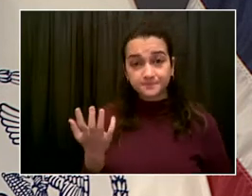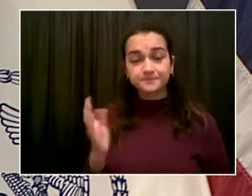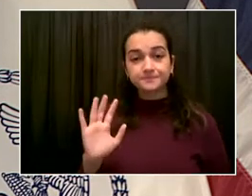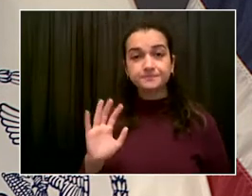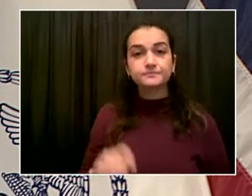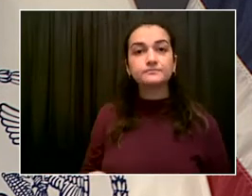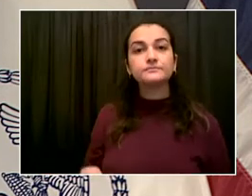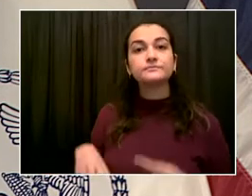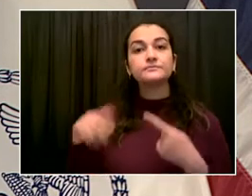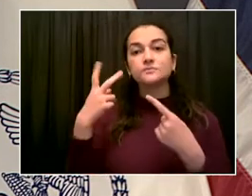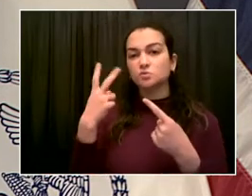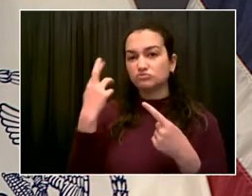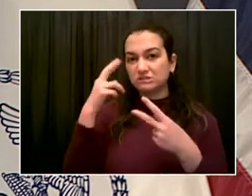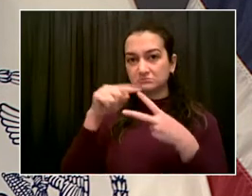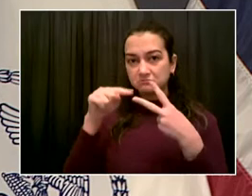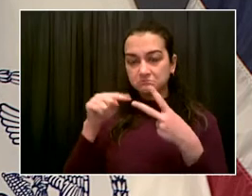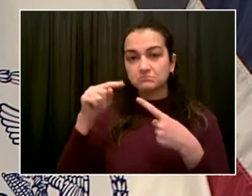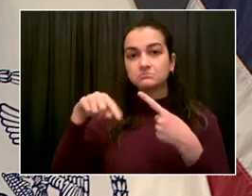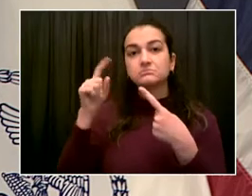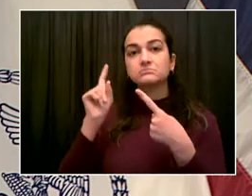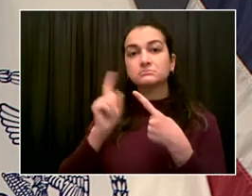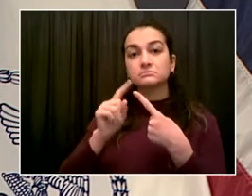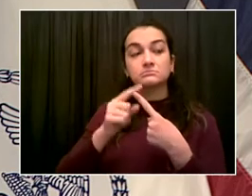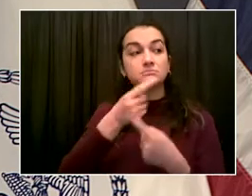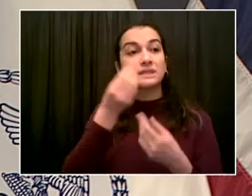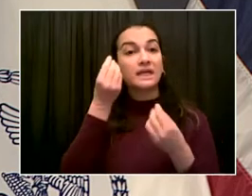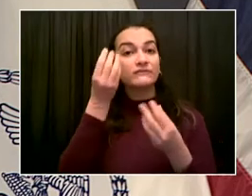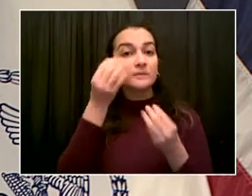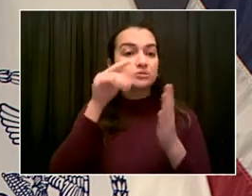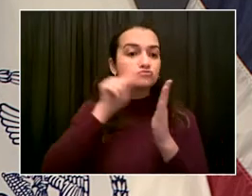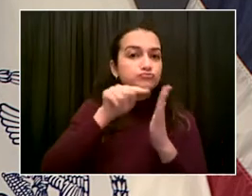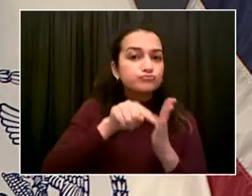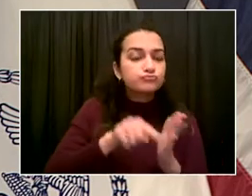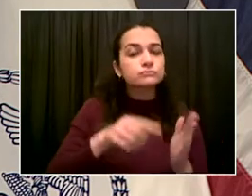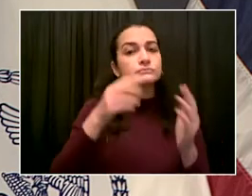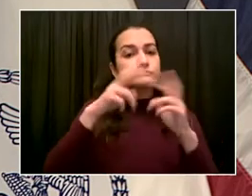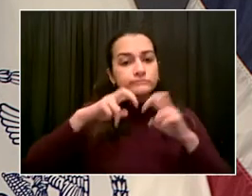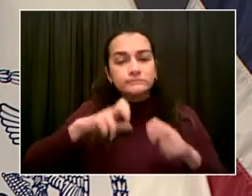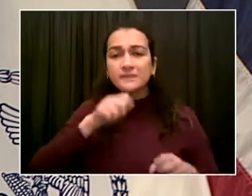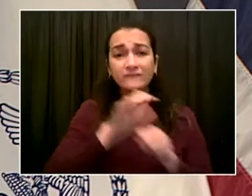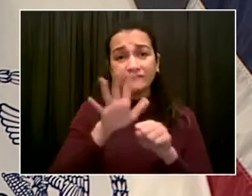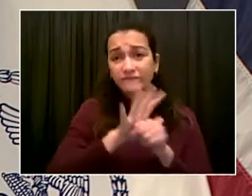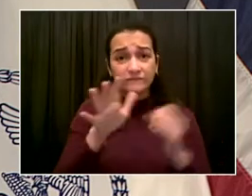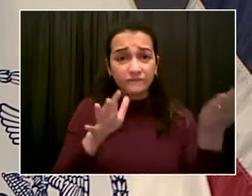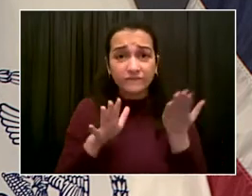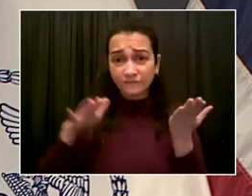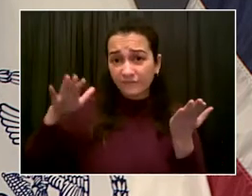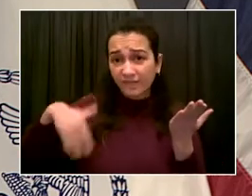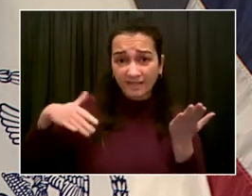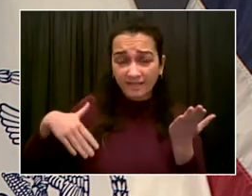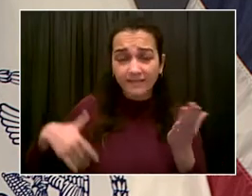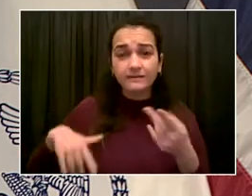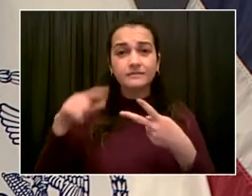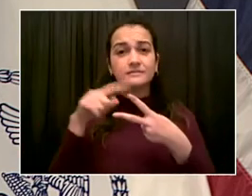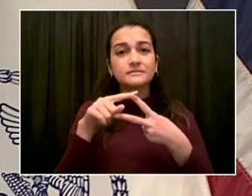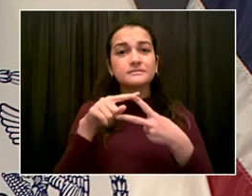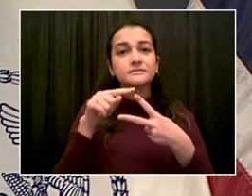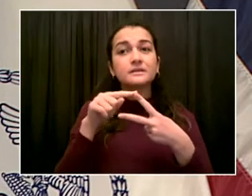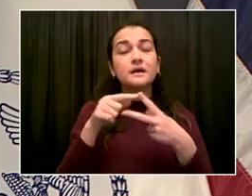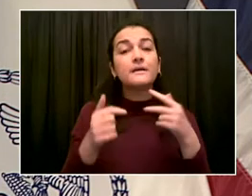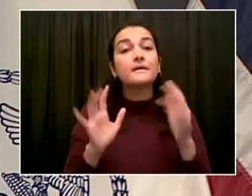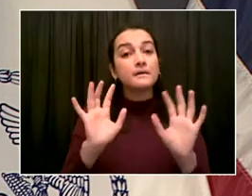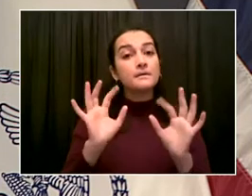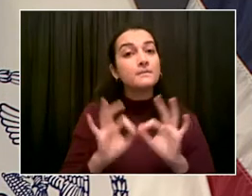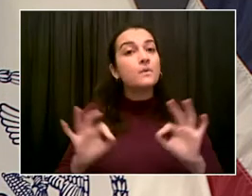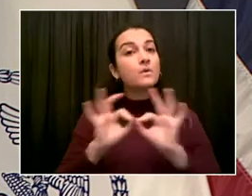the right way to go. But the biggest point really is we want to keep the focus on vaccination. This is the much more important part